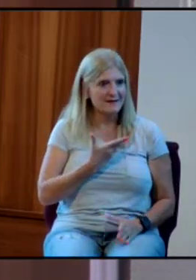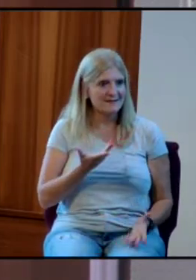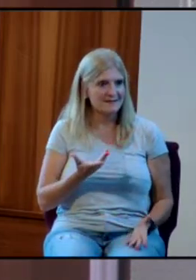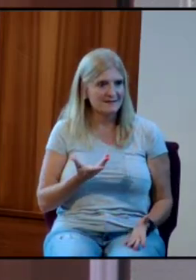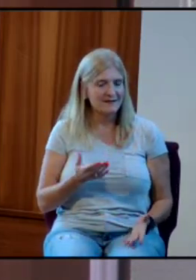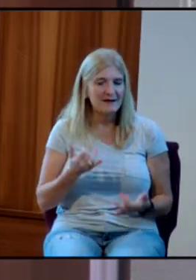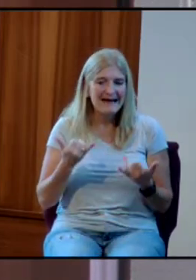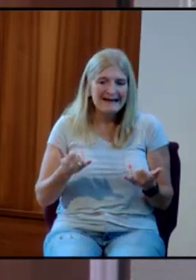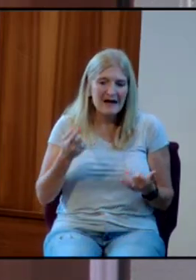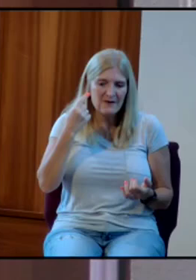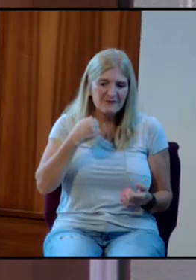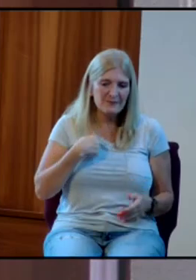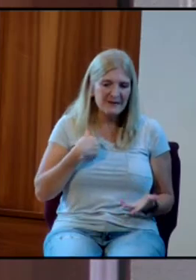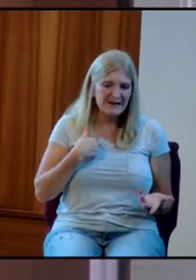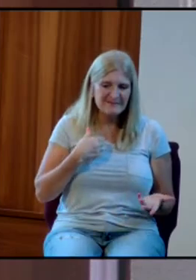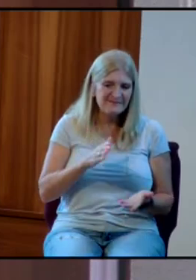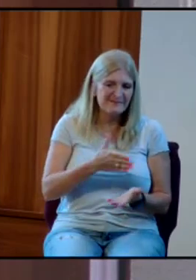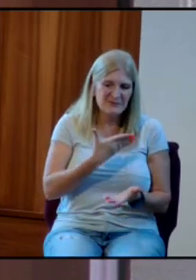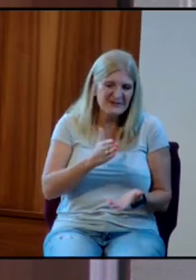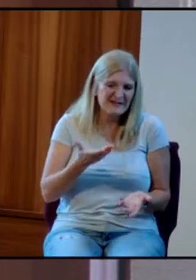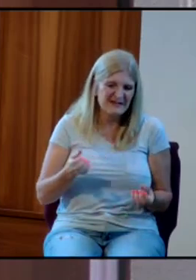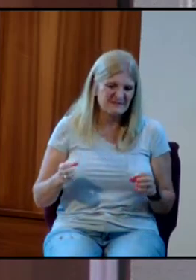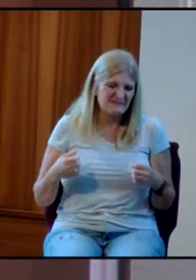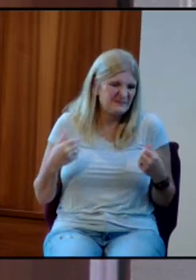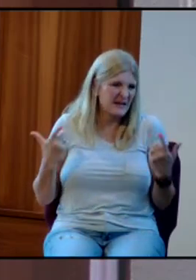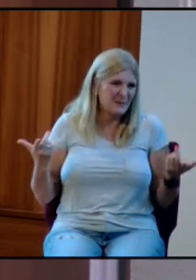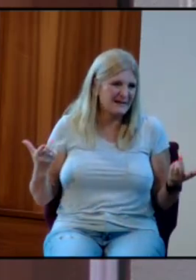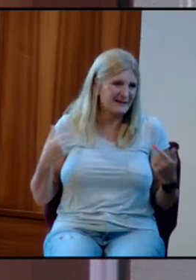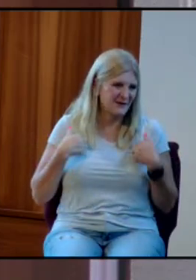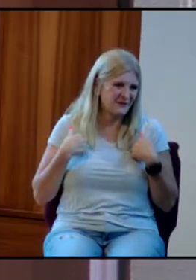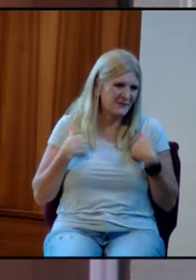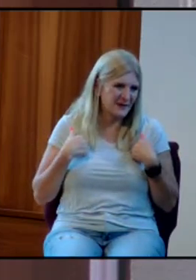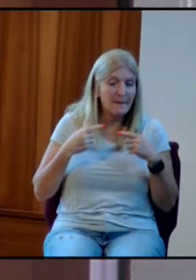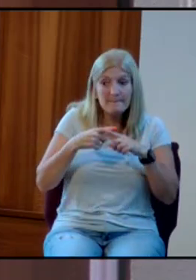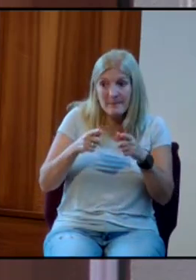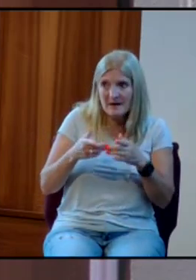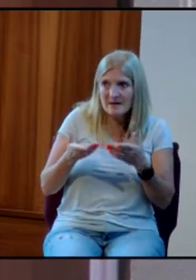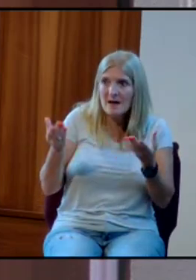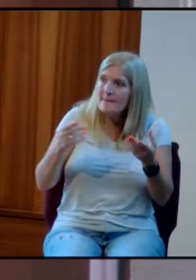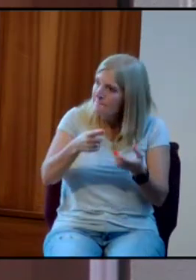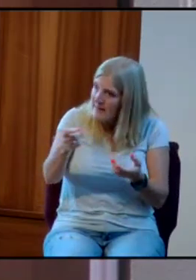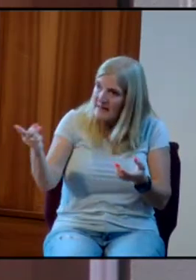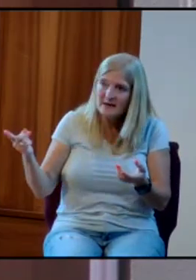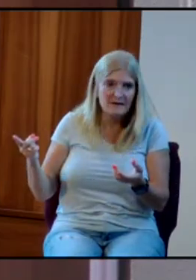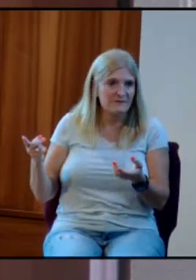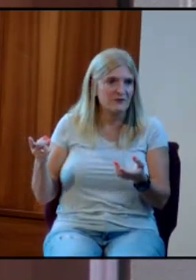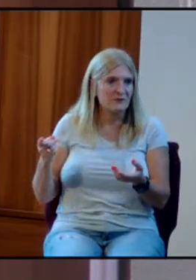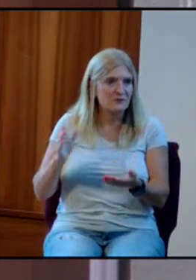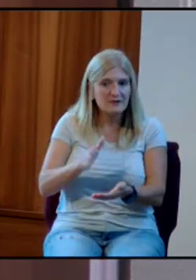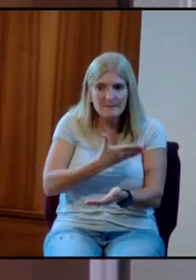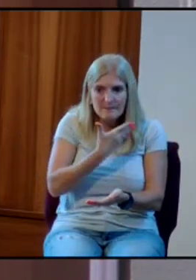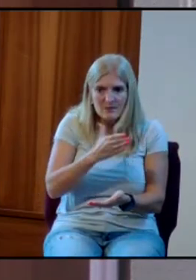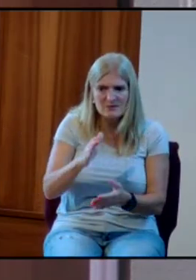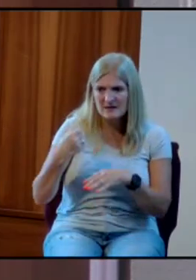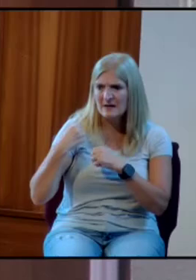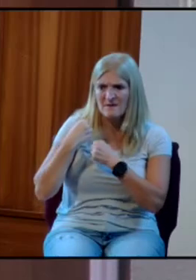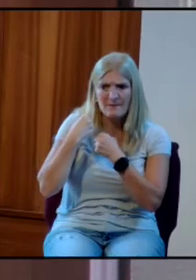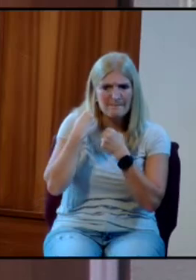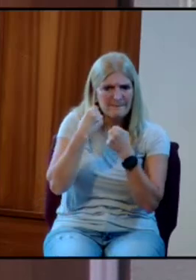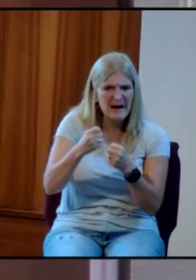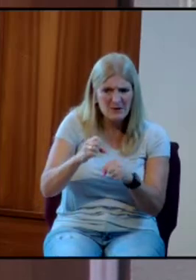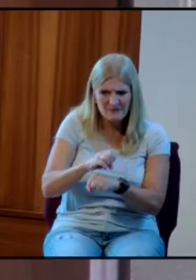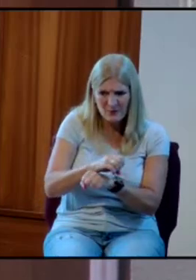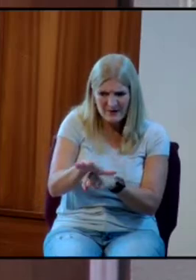one who's really influenced a lot by music. But I know for many of you, music can have a powerful effect on your soul.